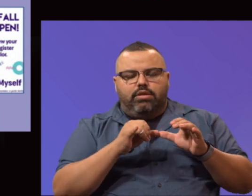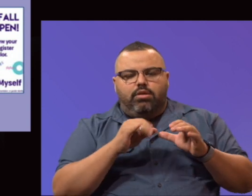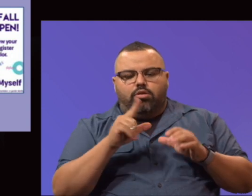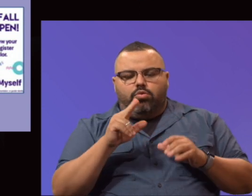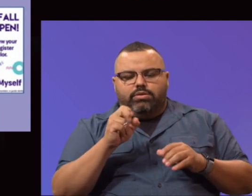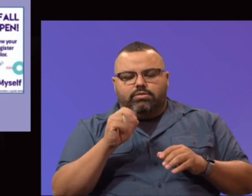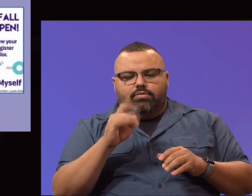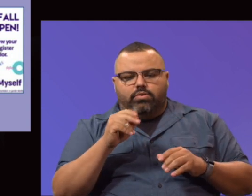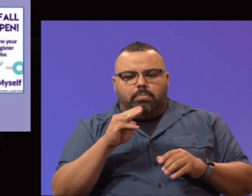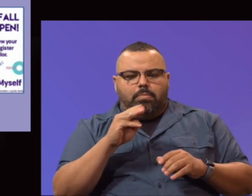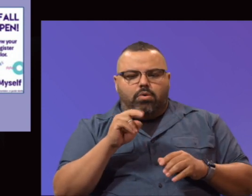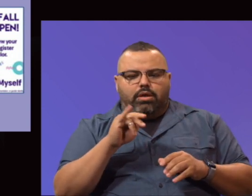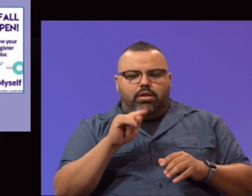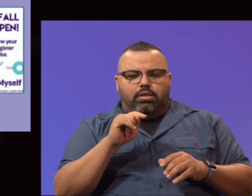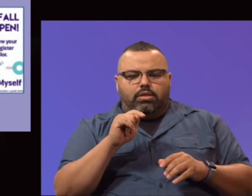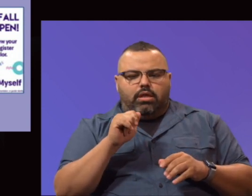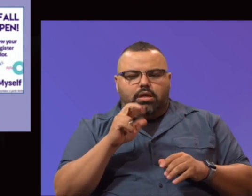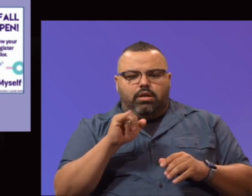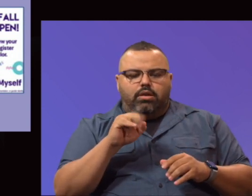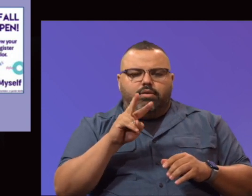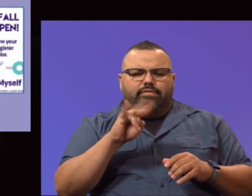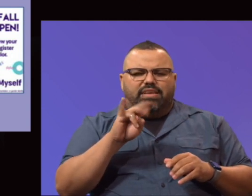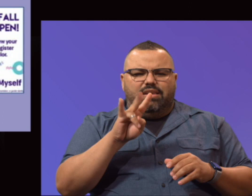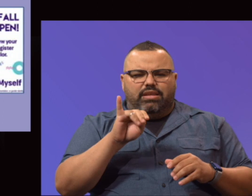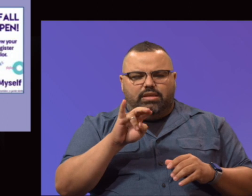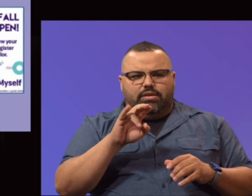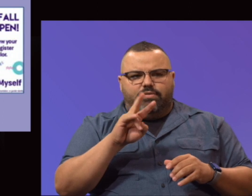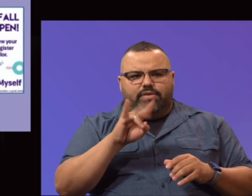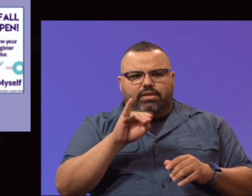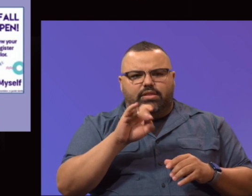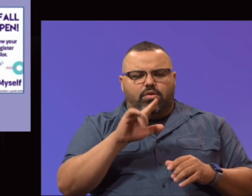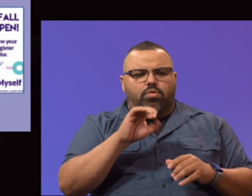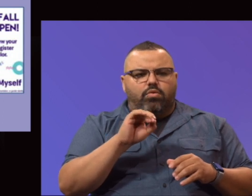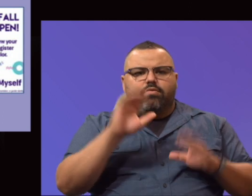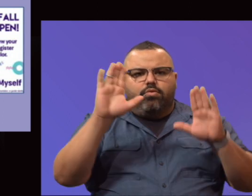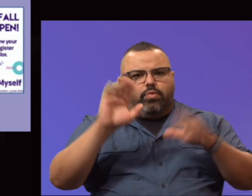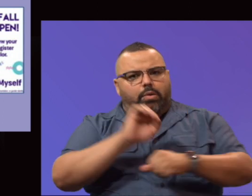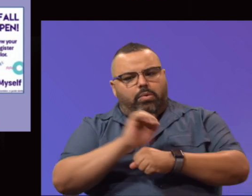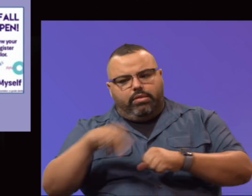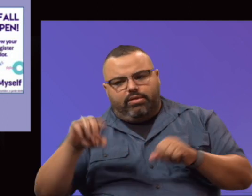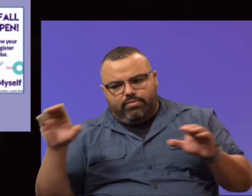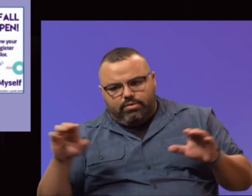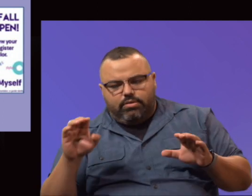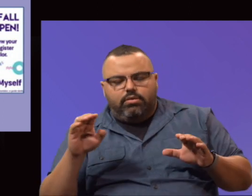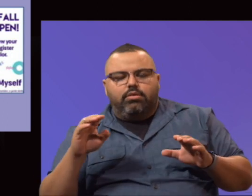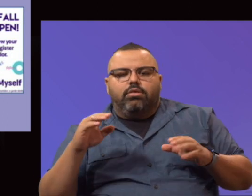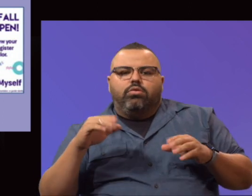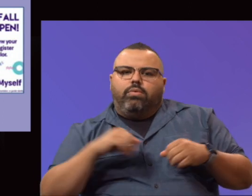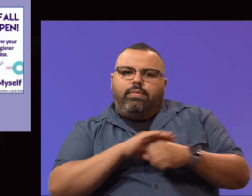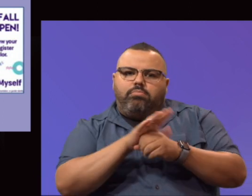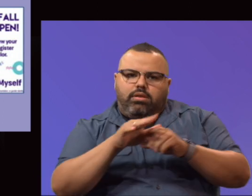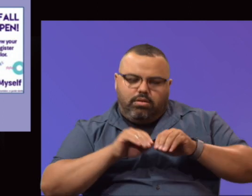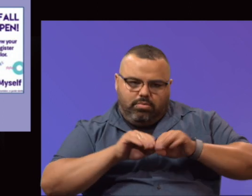for the great work that they've done throughout the pandemic. You see some samples of the great work that they've done. You know, a college degree